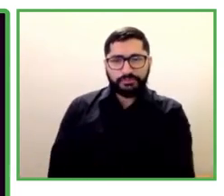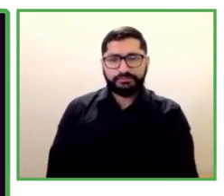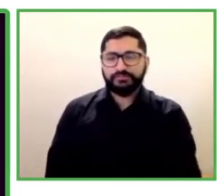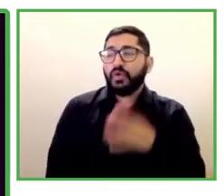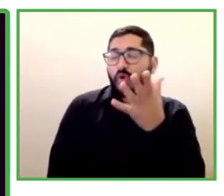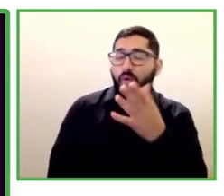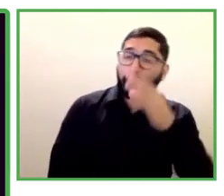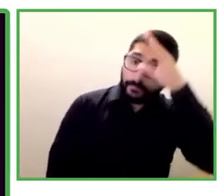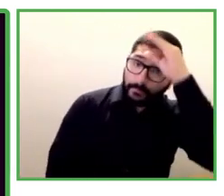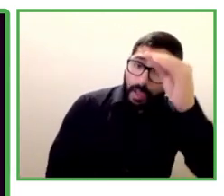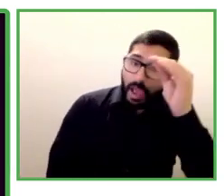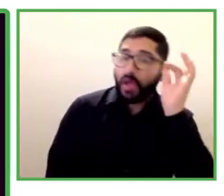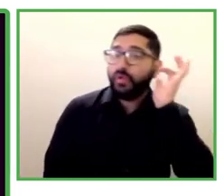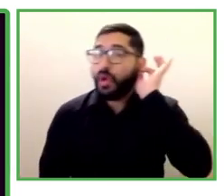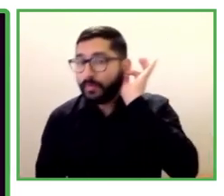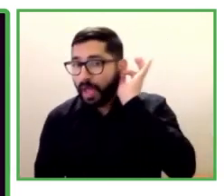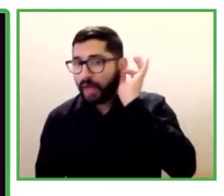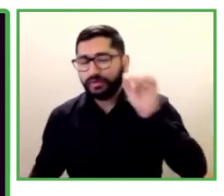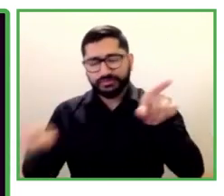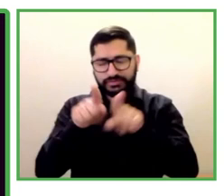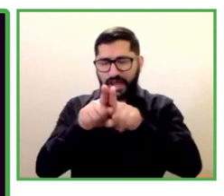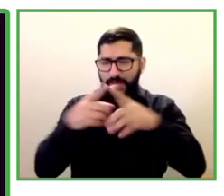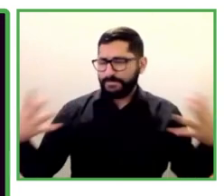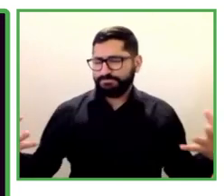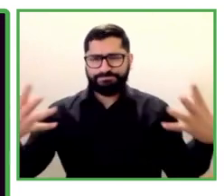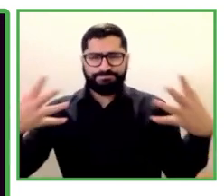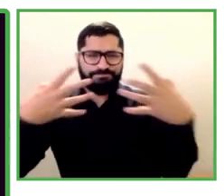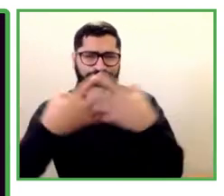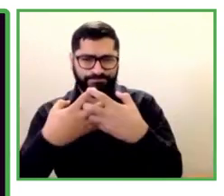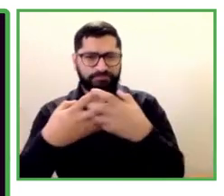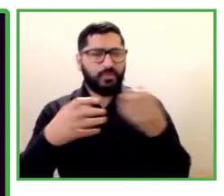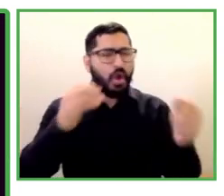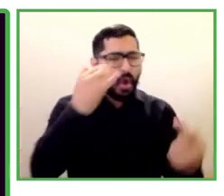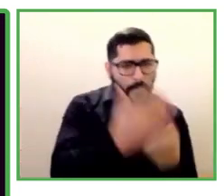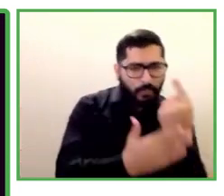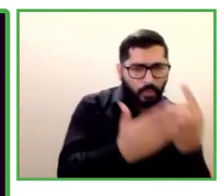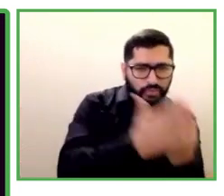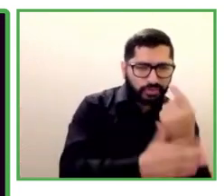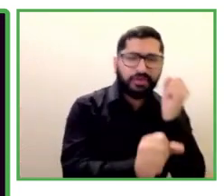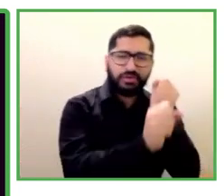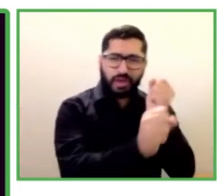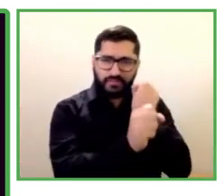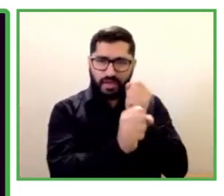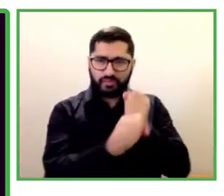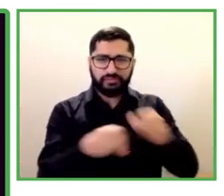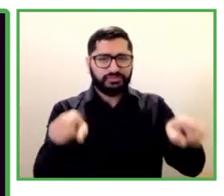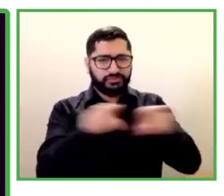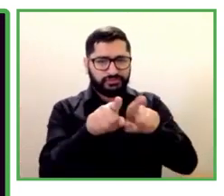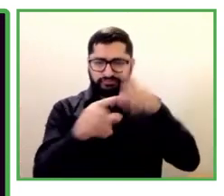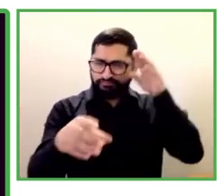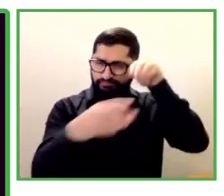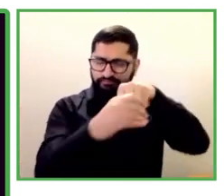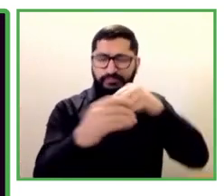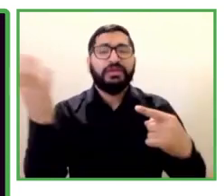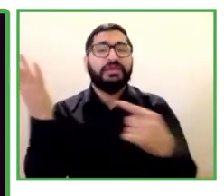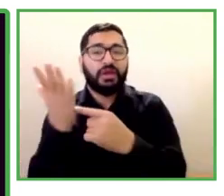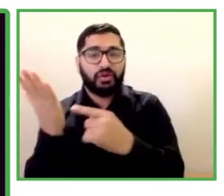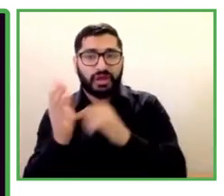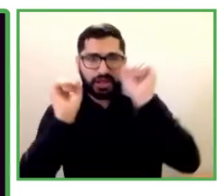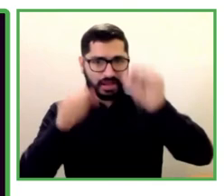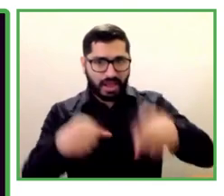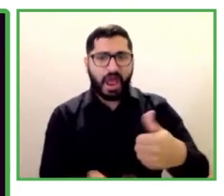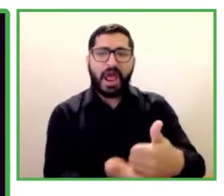Using this technology, help to employ over 7,000 people with disabilities in Brazil, and we have a database